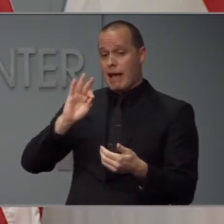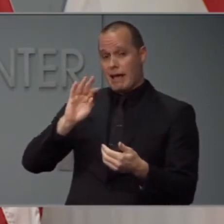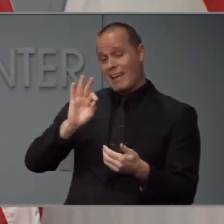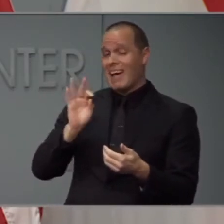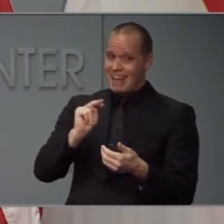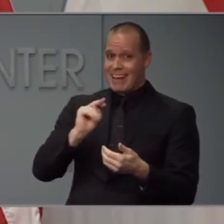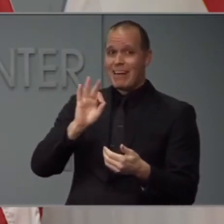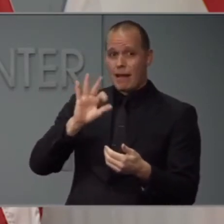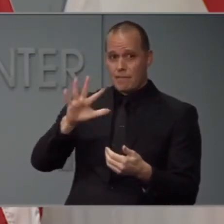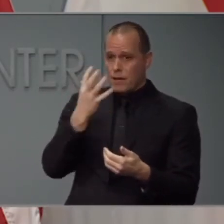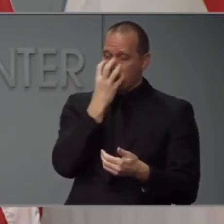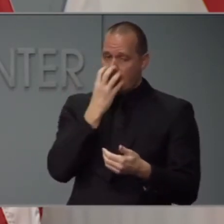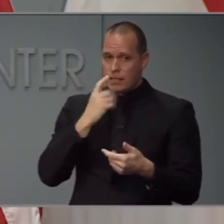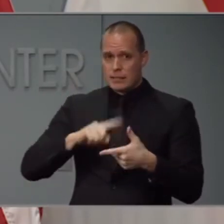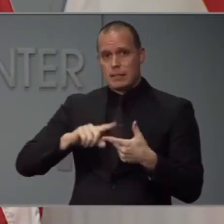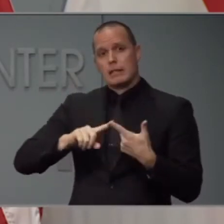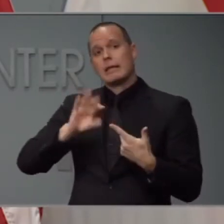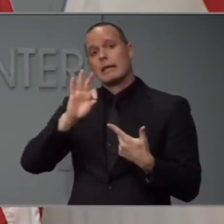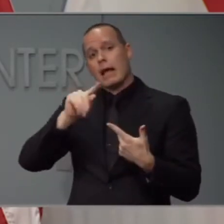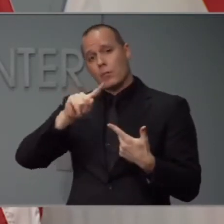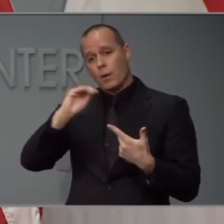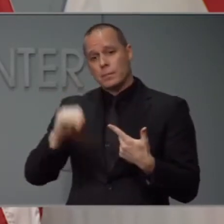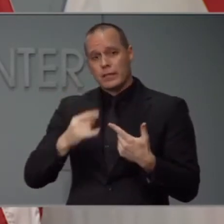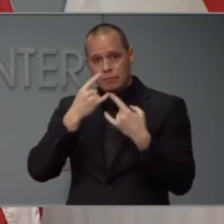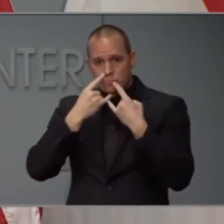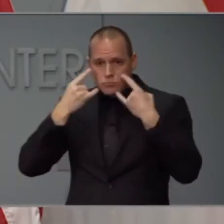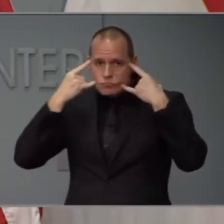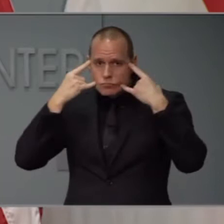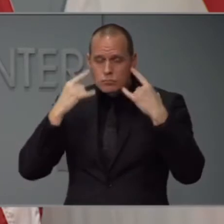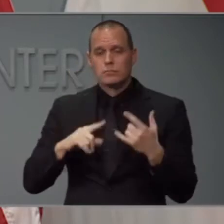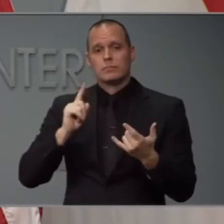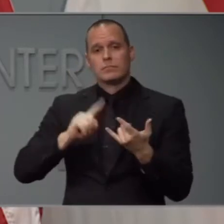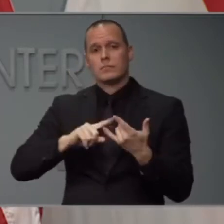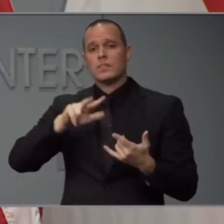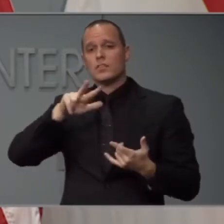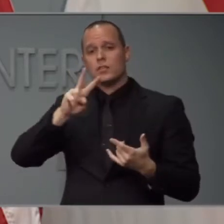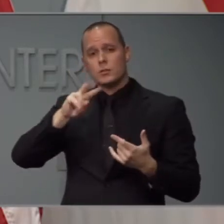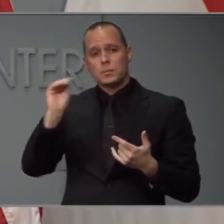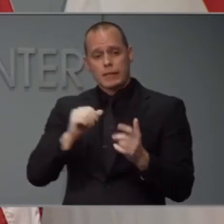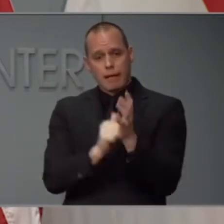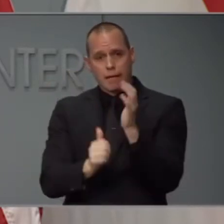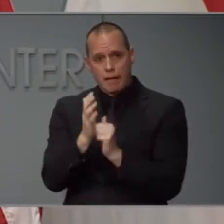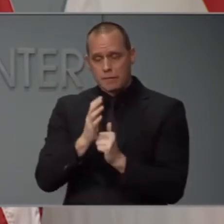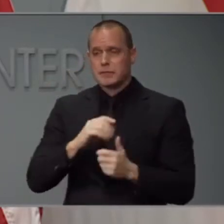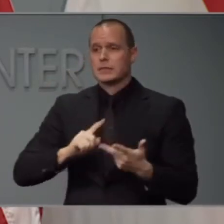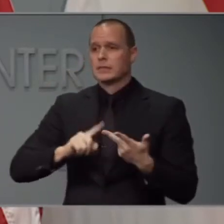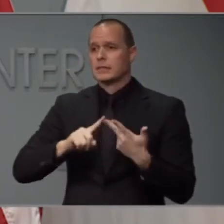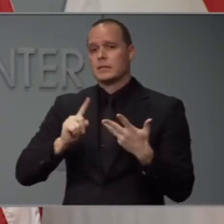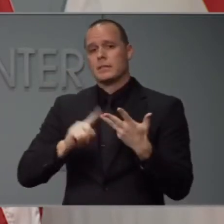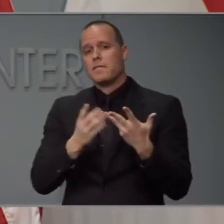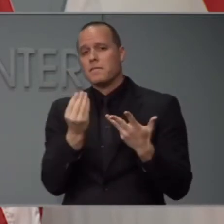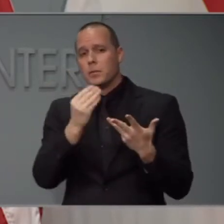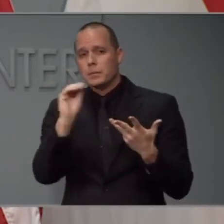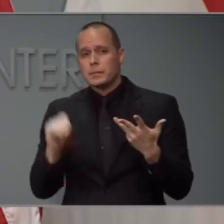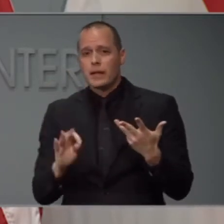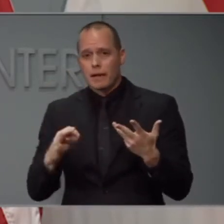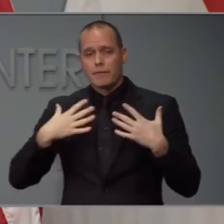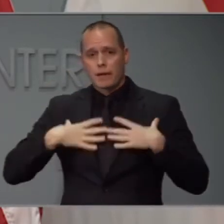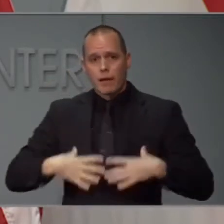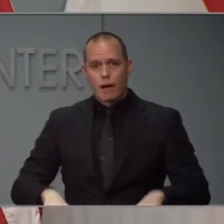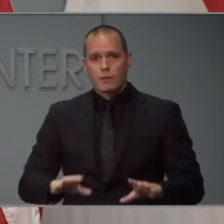mask, 91% of the procedure mask, 32% of the gloves, 14% of the gowns,